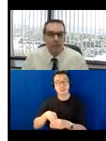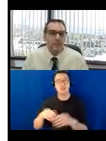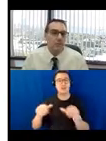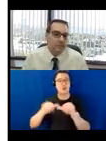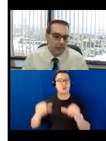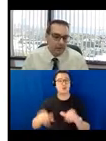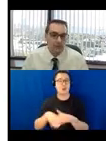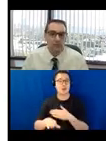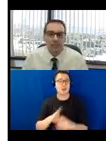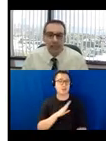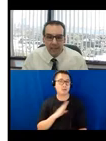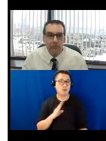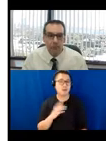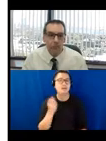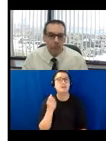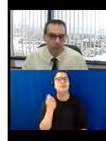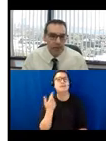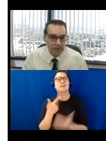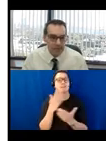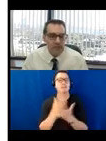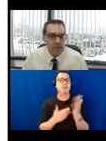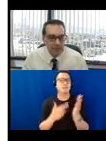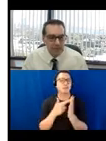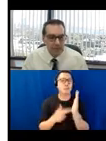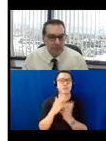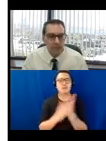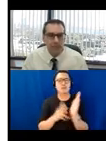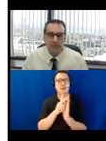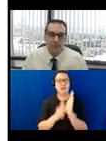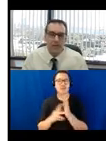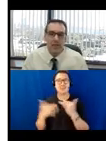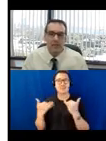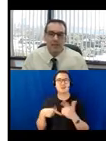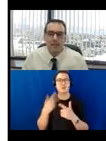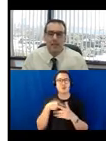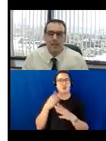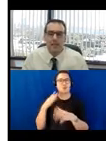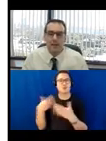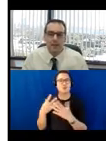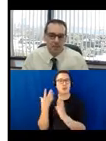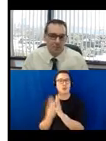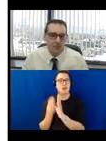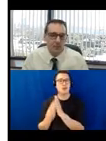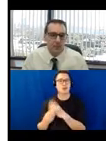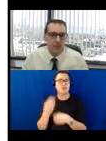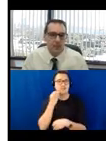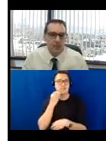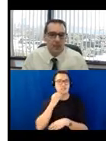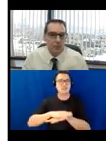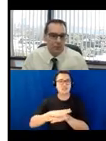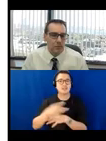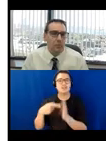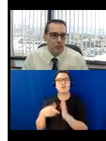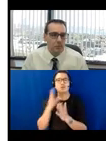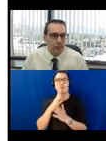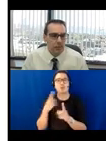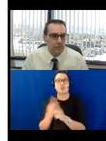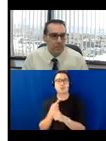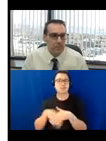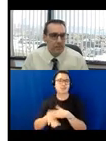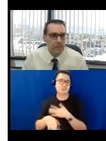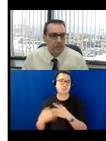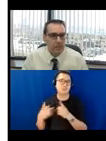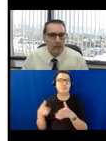dealt with some variants related to outdoor dining scenarios, such as the accessible route and the use of portable